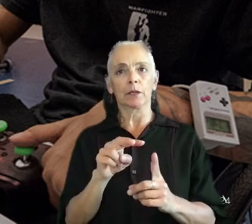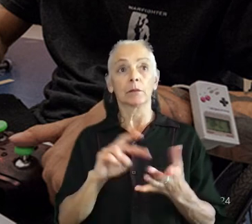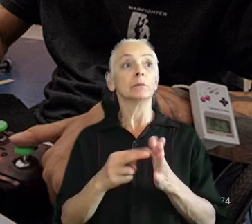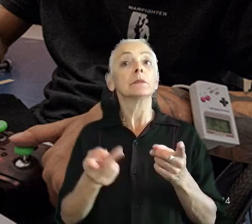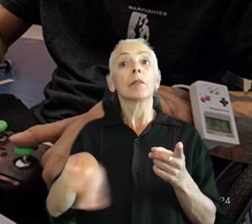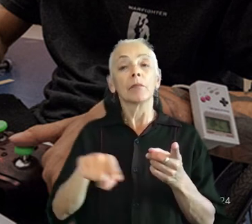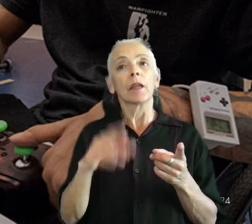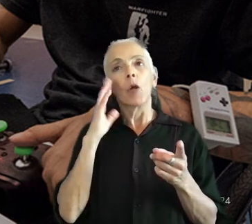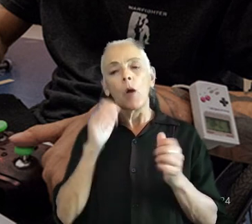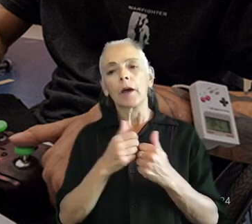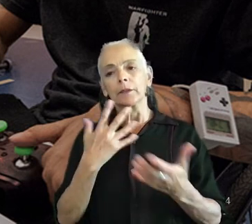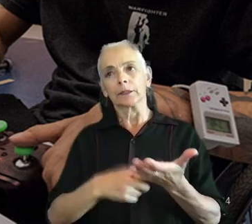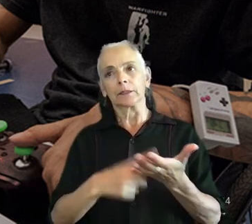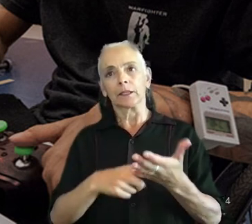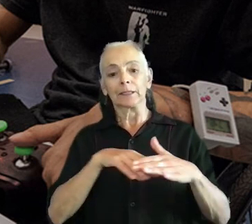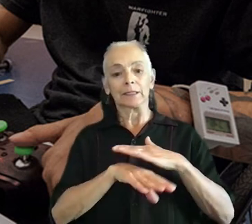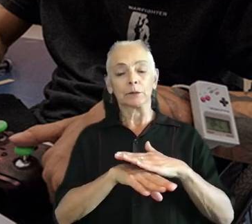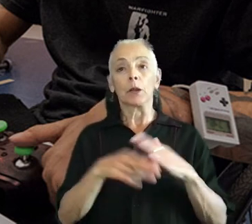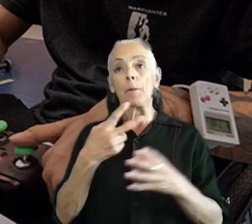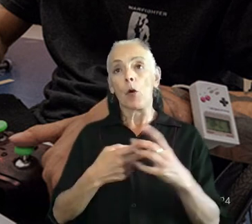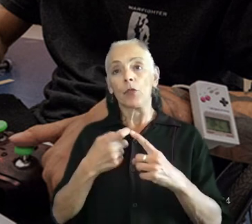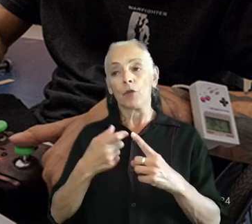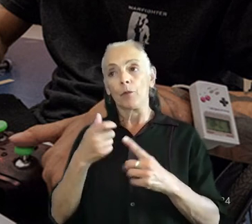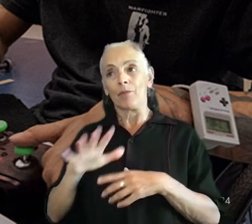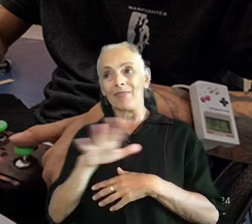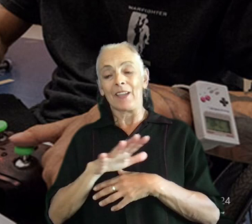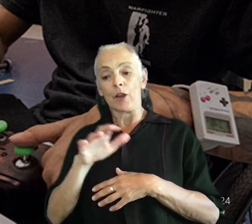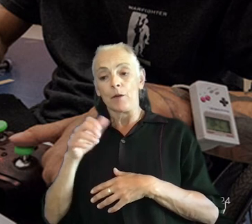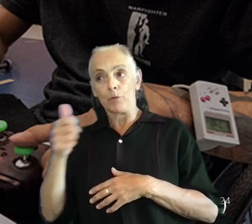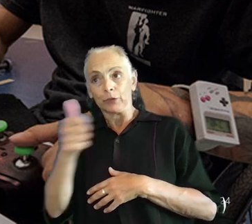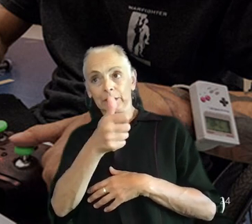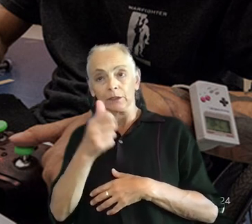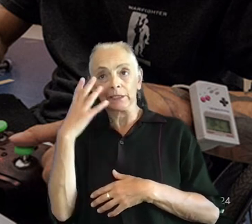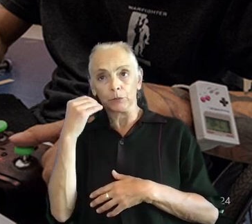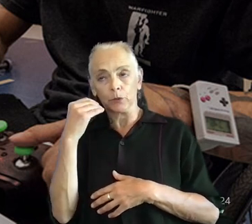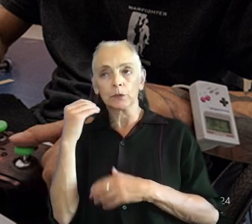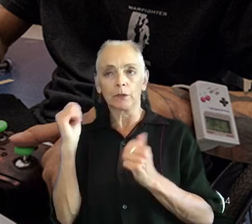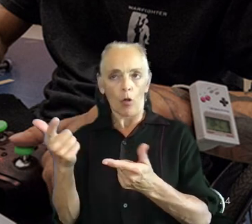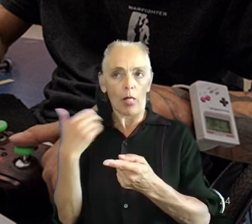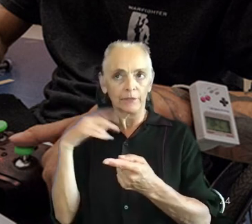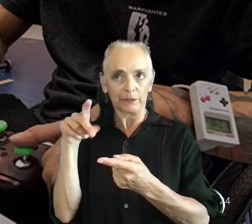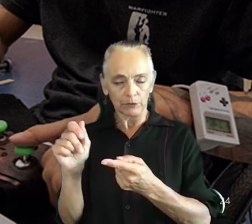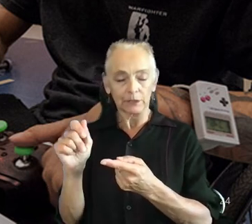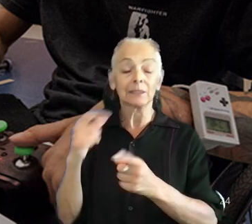accessibility and games, both from their own personal experiences, because they're all players with disabilities themselves, but also from a much broader